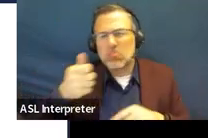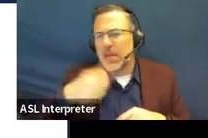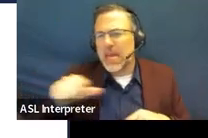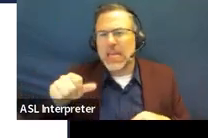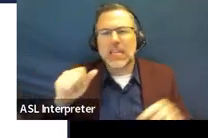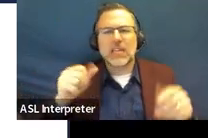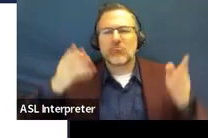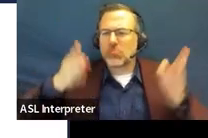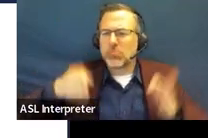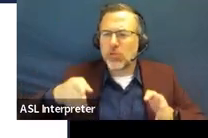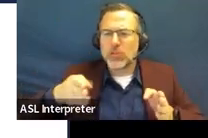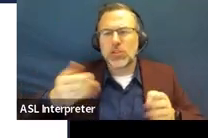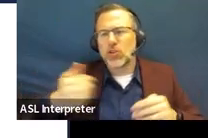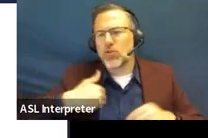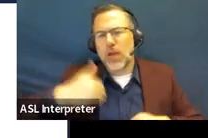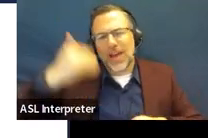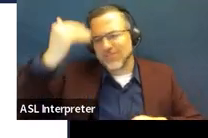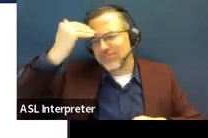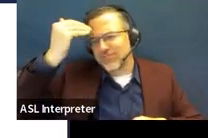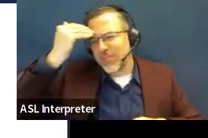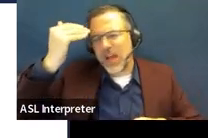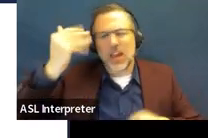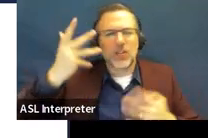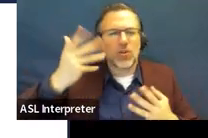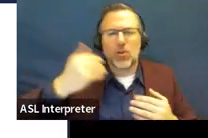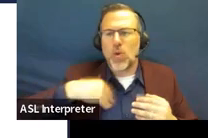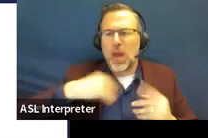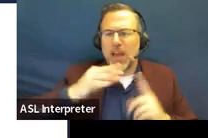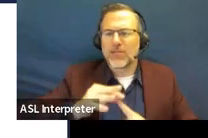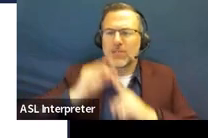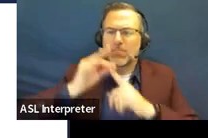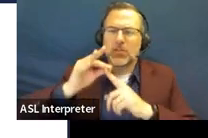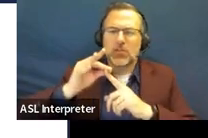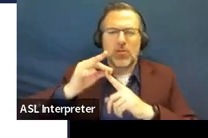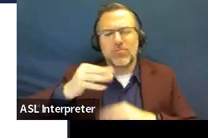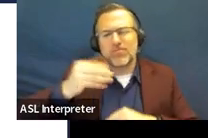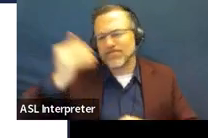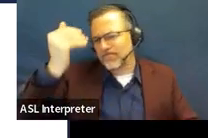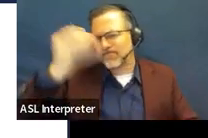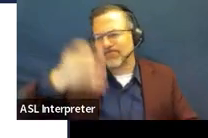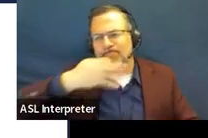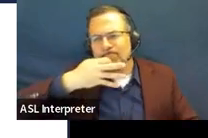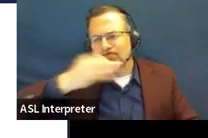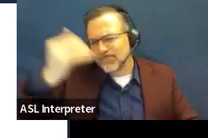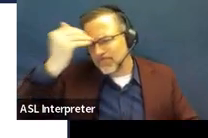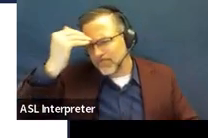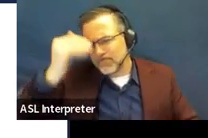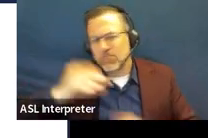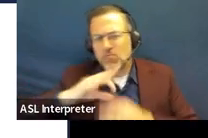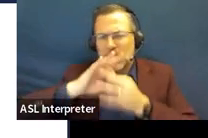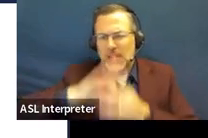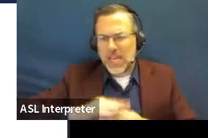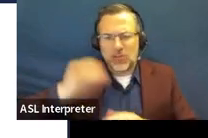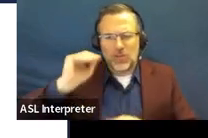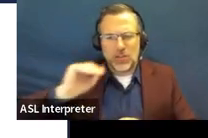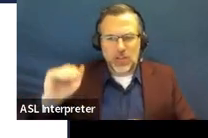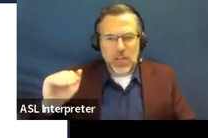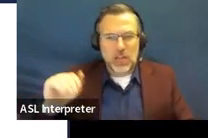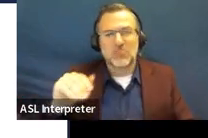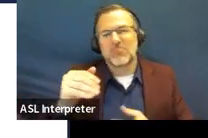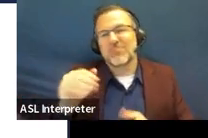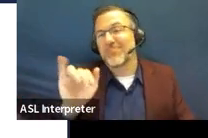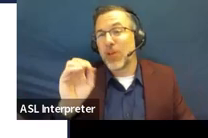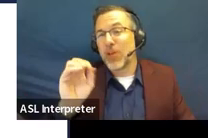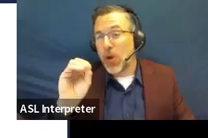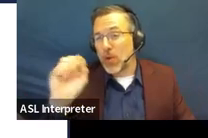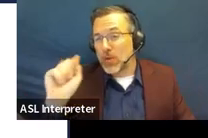have knowledge or special expertise regarding the child, including the related service providers. So this is your OT, your